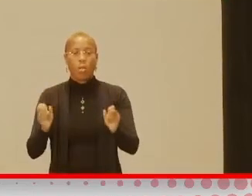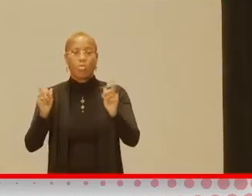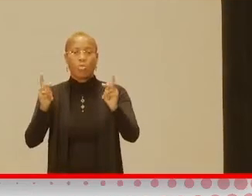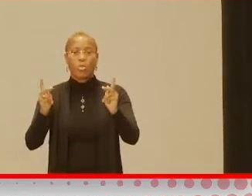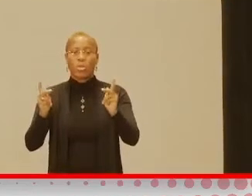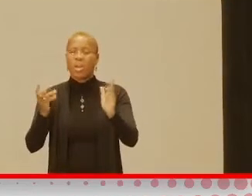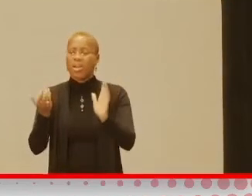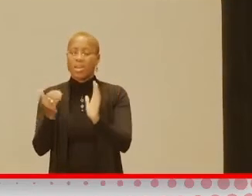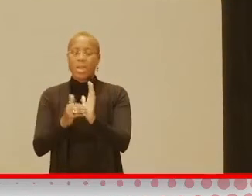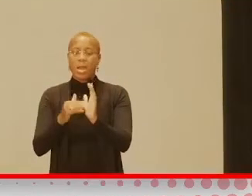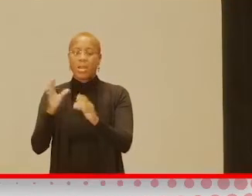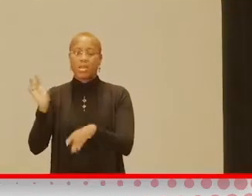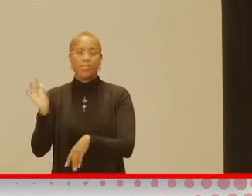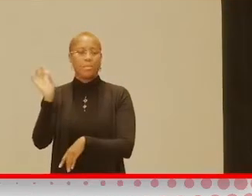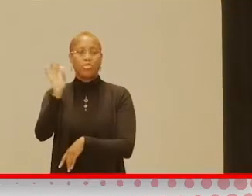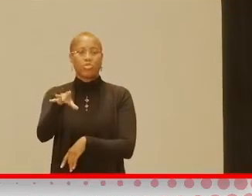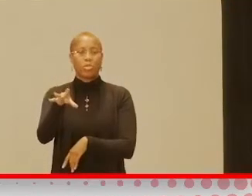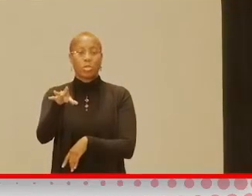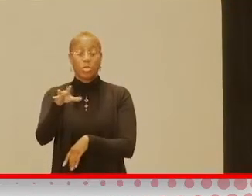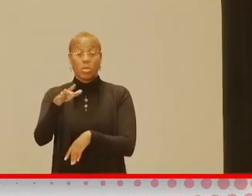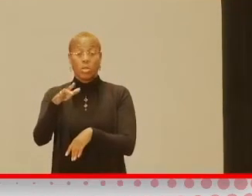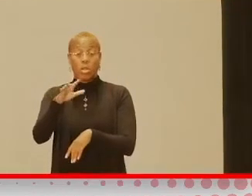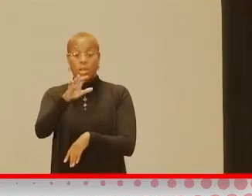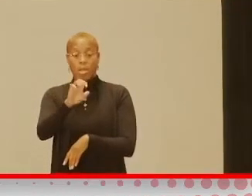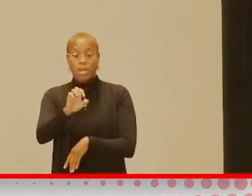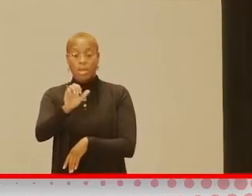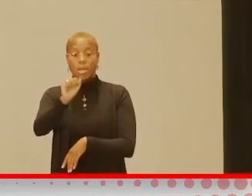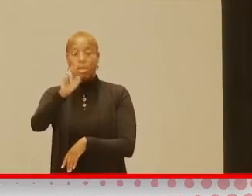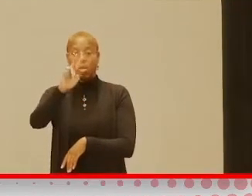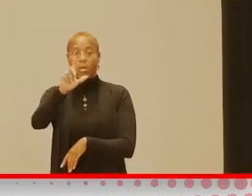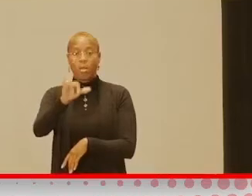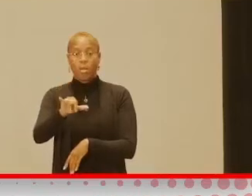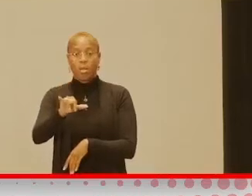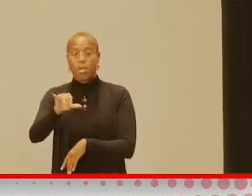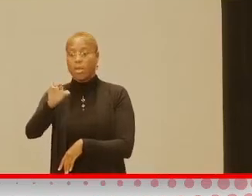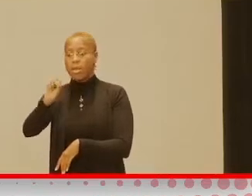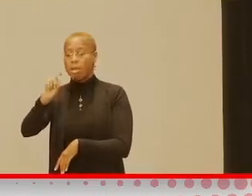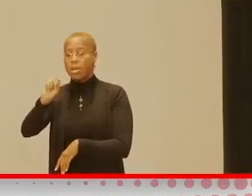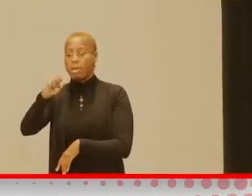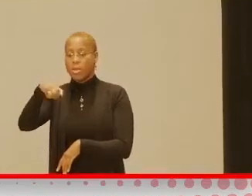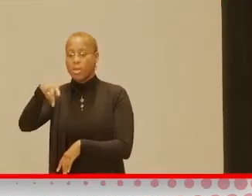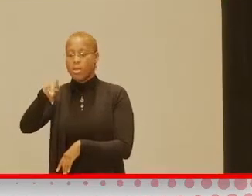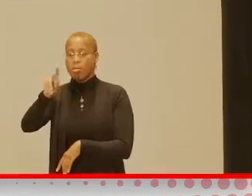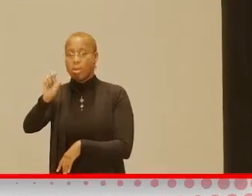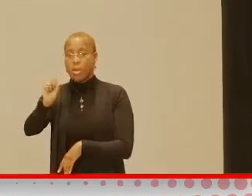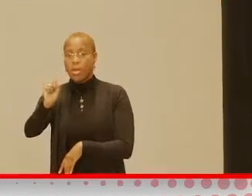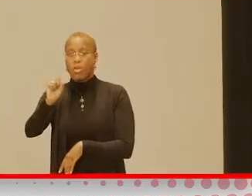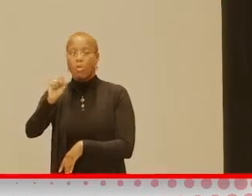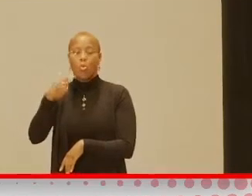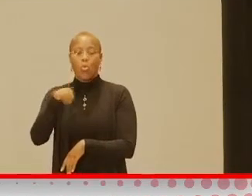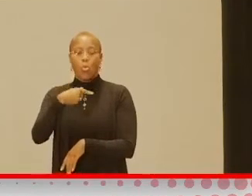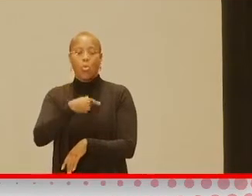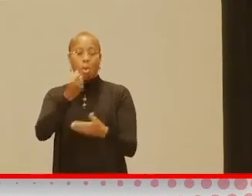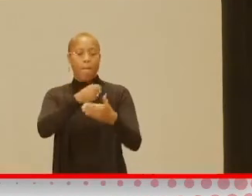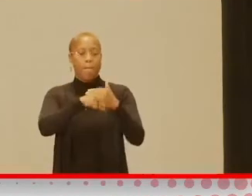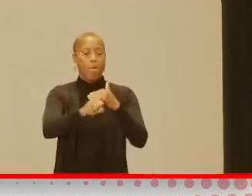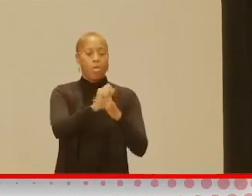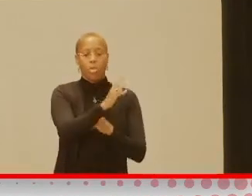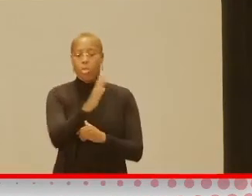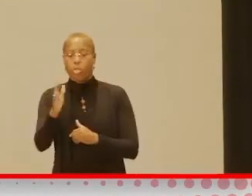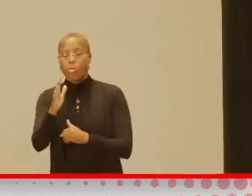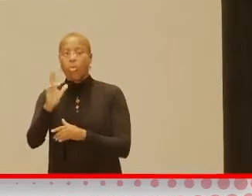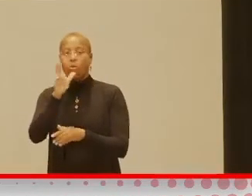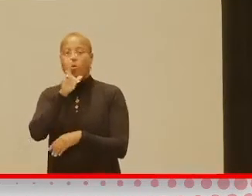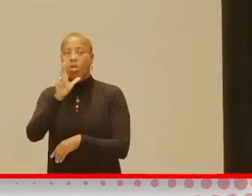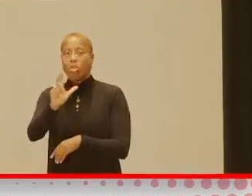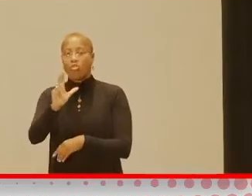mention, you know, Early Steps, we are a birth to three program in the state of Florida. You can refer children, parents